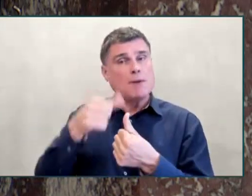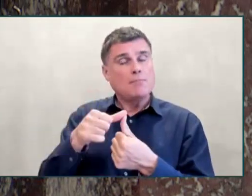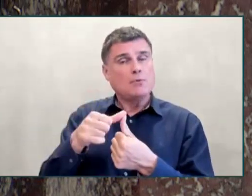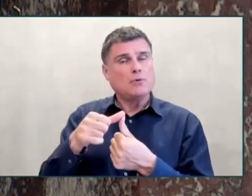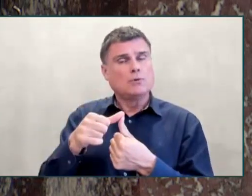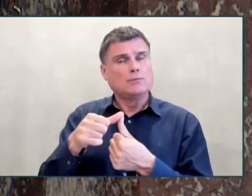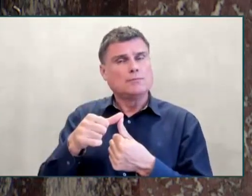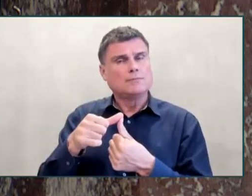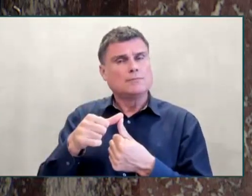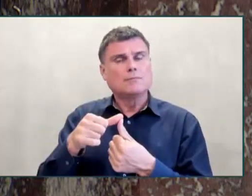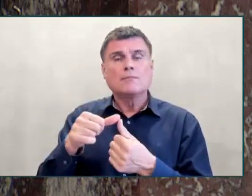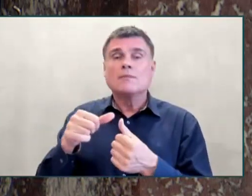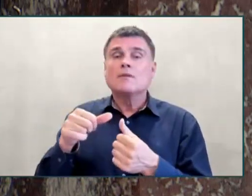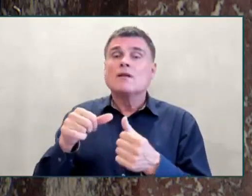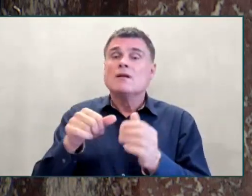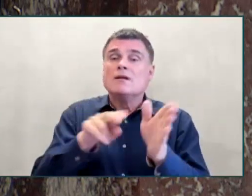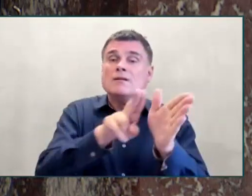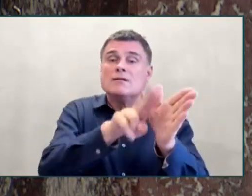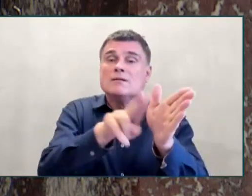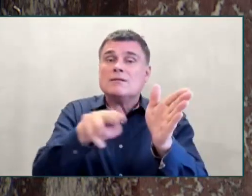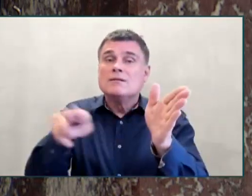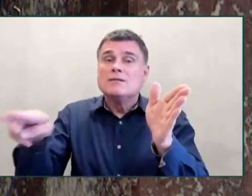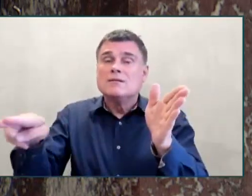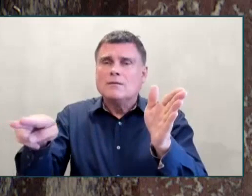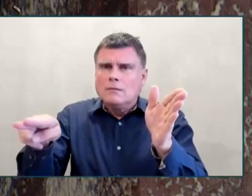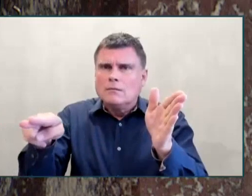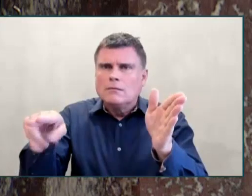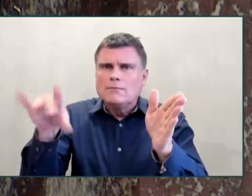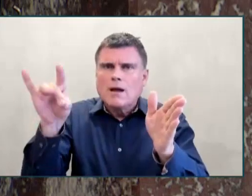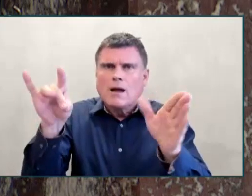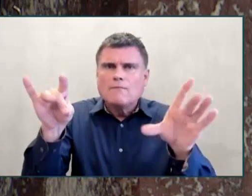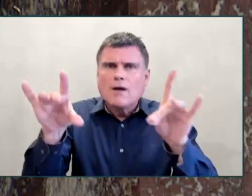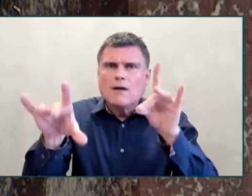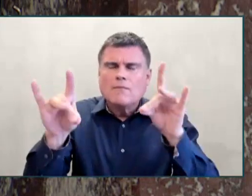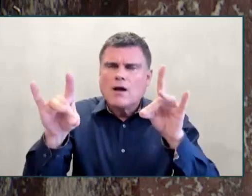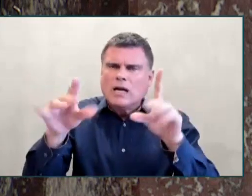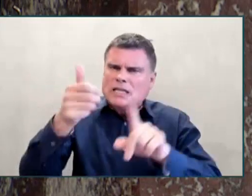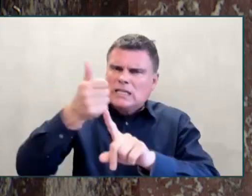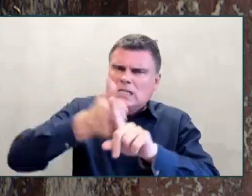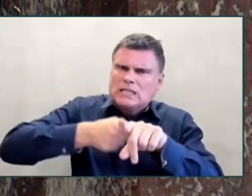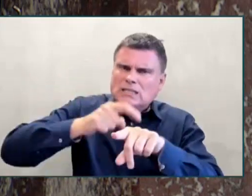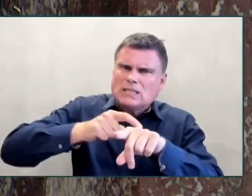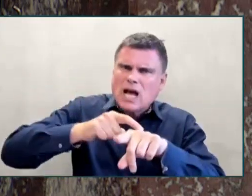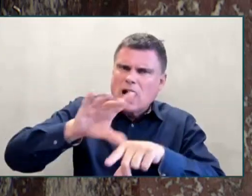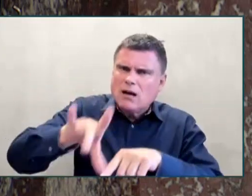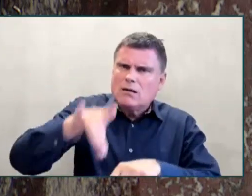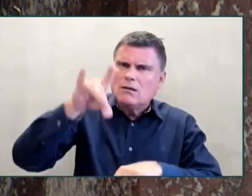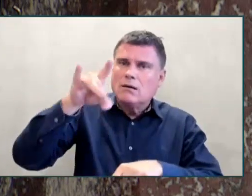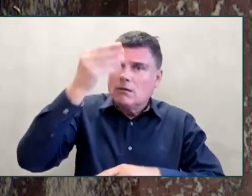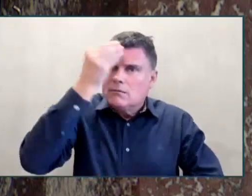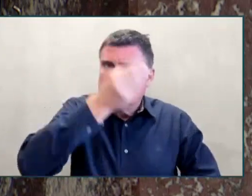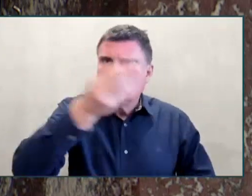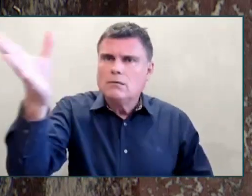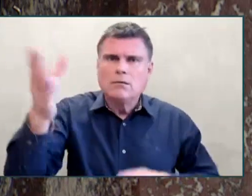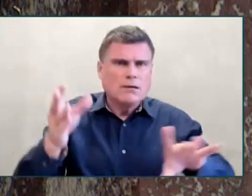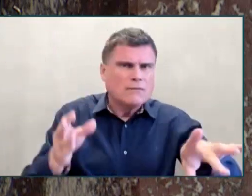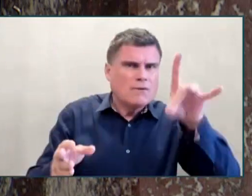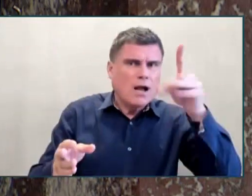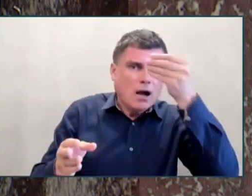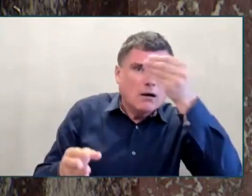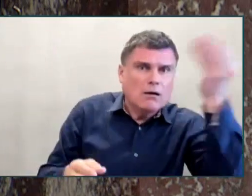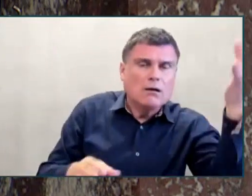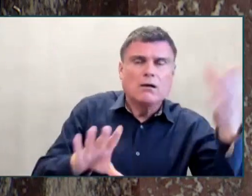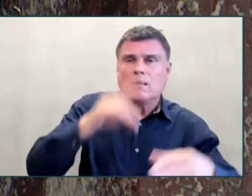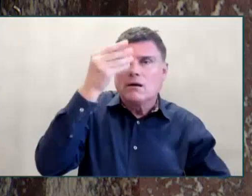that it's not just the communities that are noting their findings, that feel the